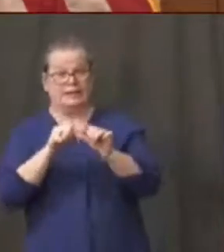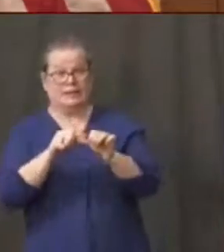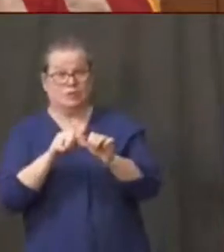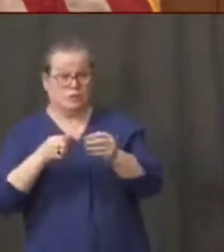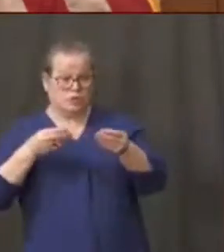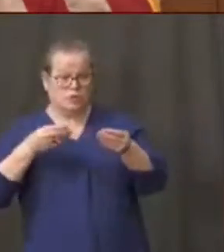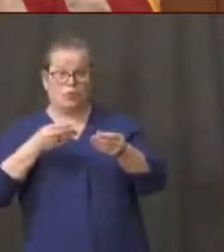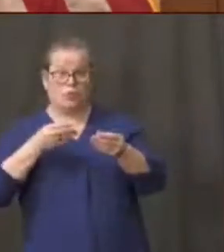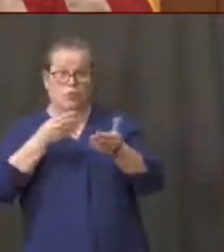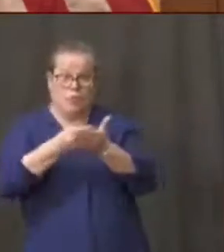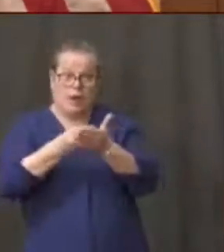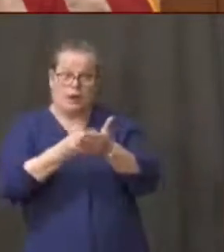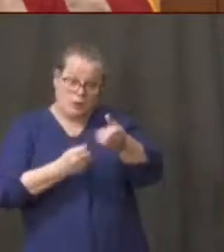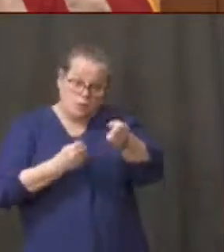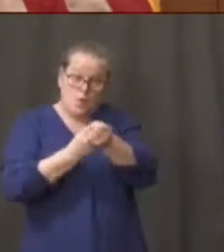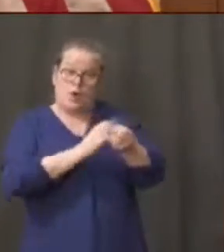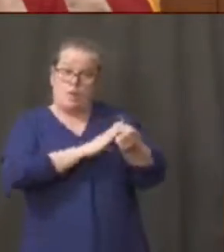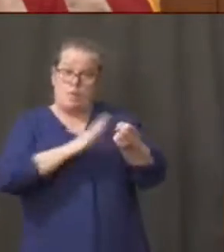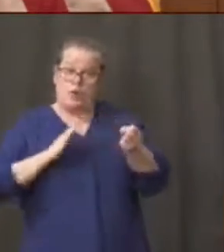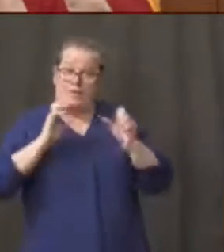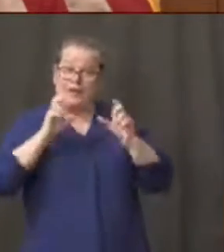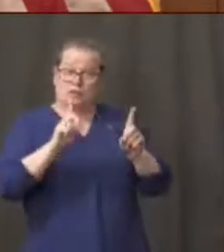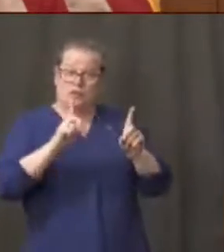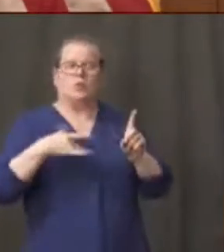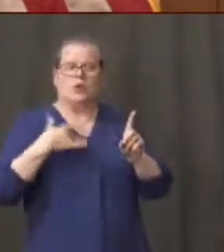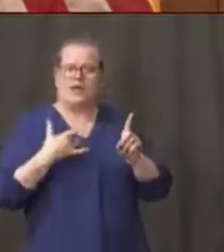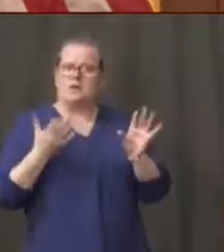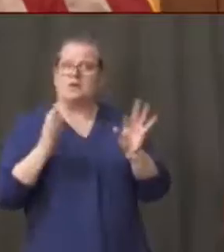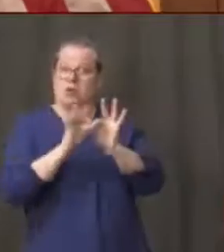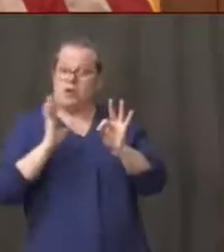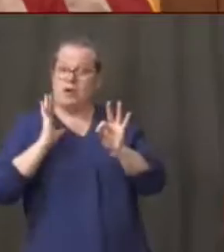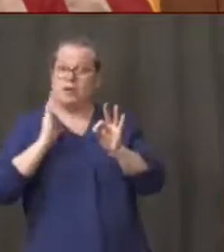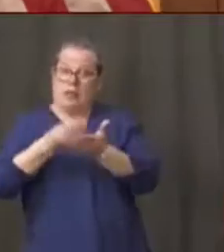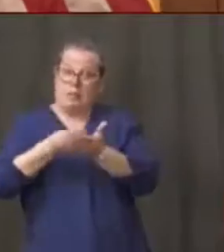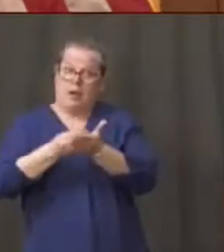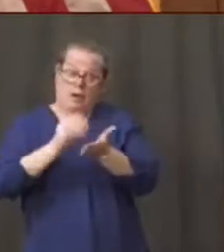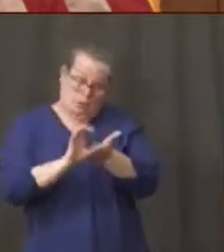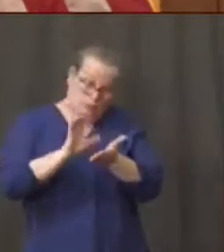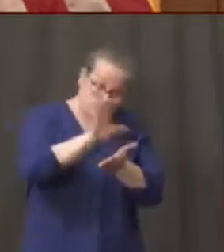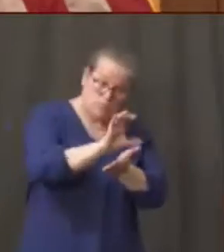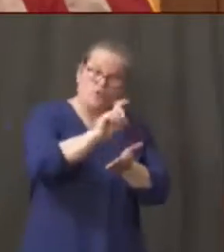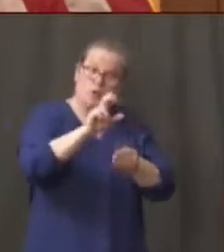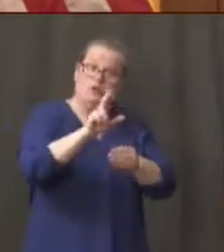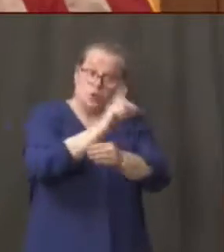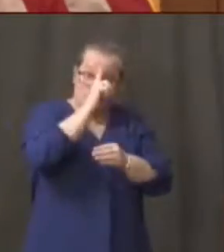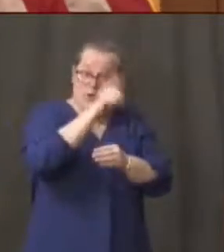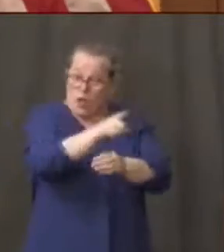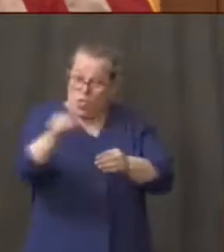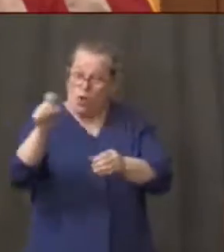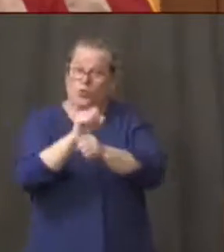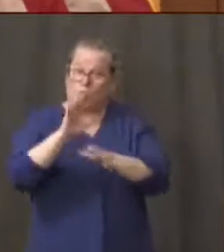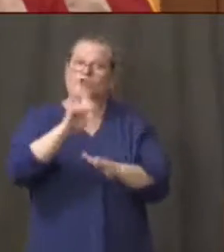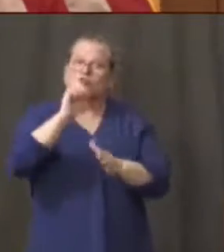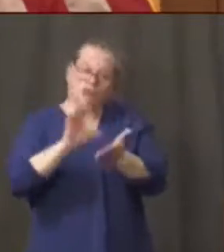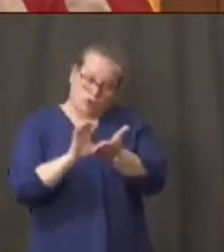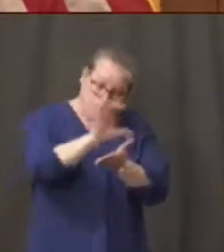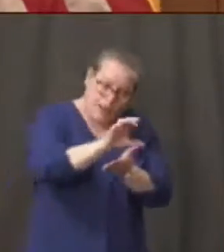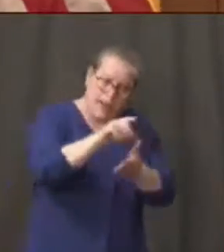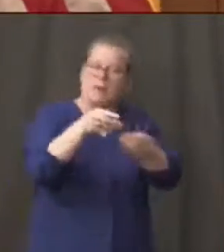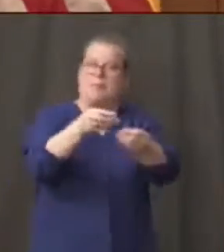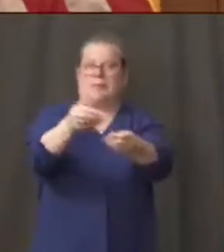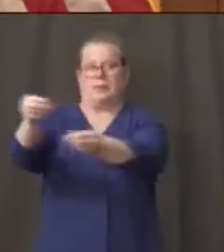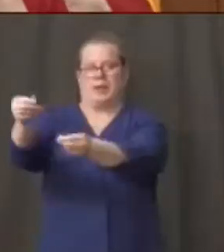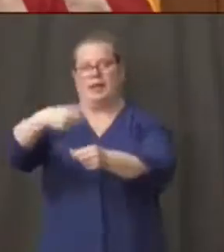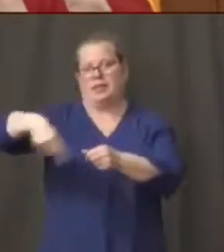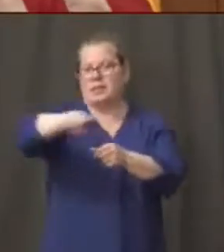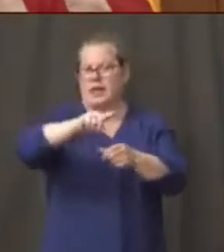we thought it would be extremely important that those fundings that are supposed to go to those workers continue to go to those workers so we will have an additional